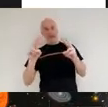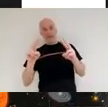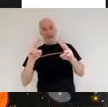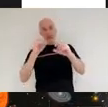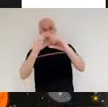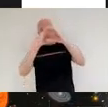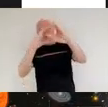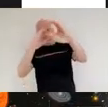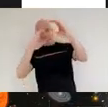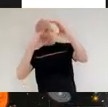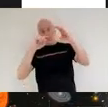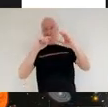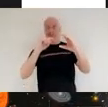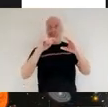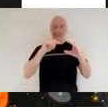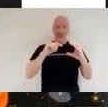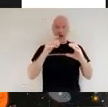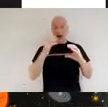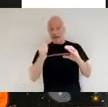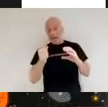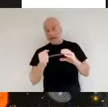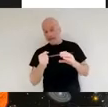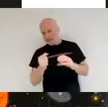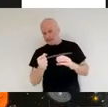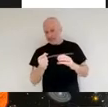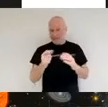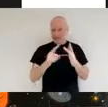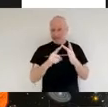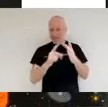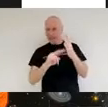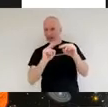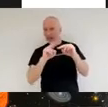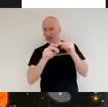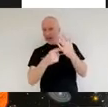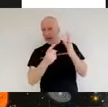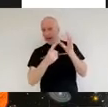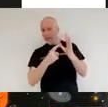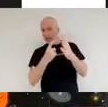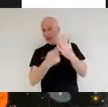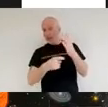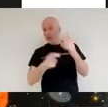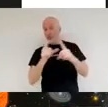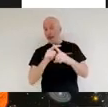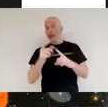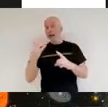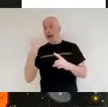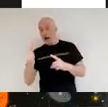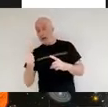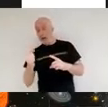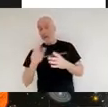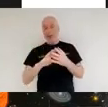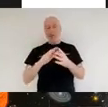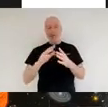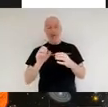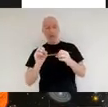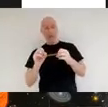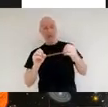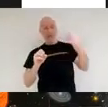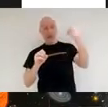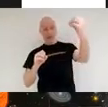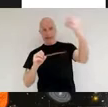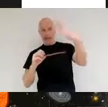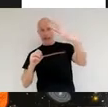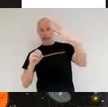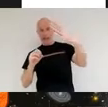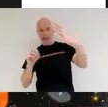infrared capabilities but it's very much designed to look at the visible spectrum of light and it gives us as a